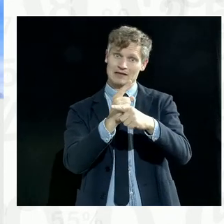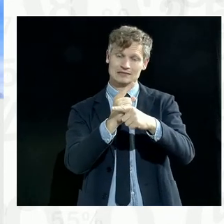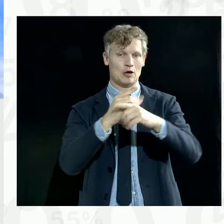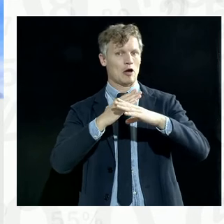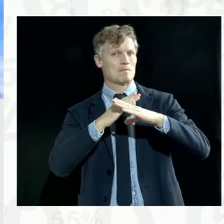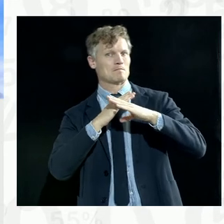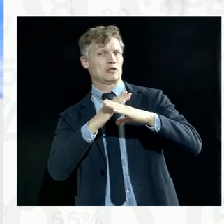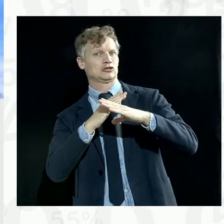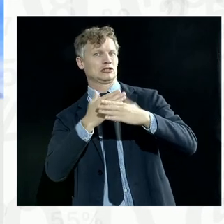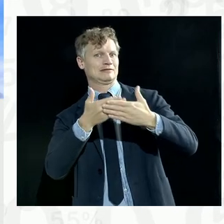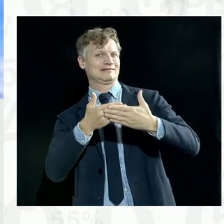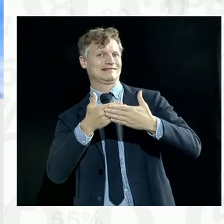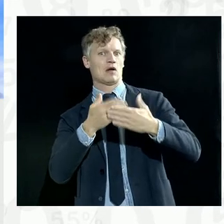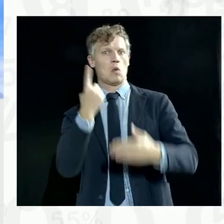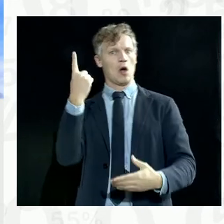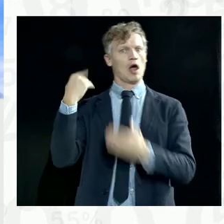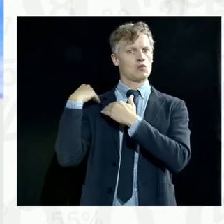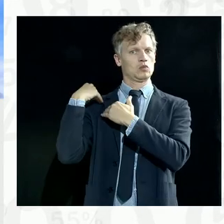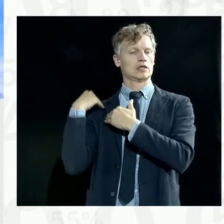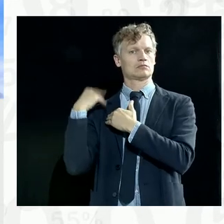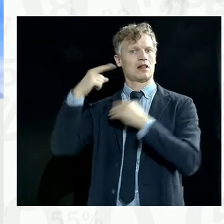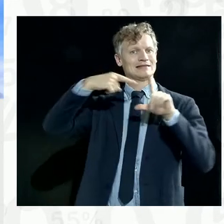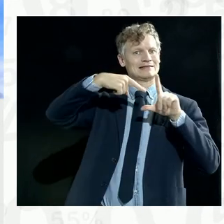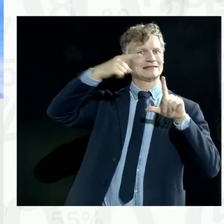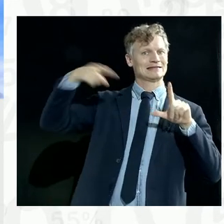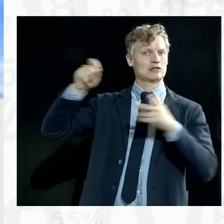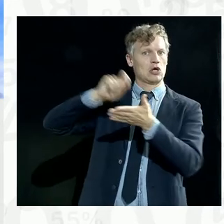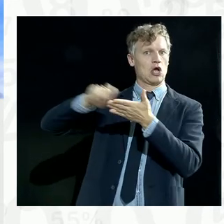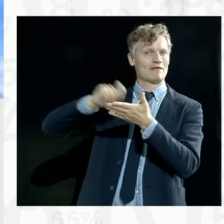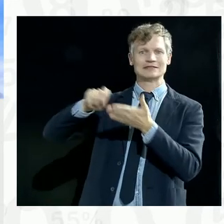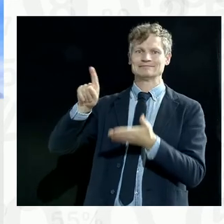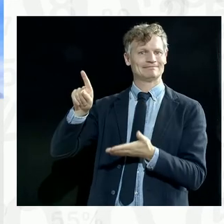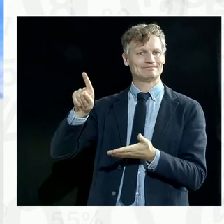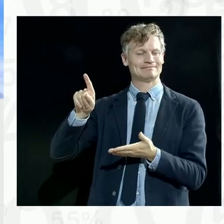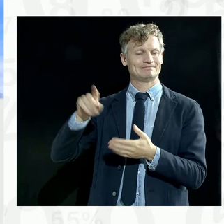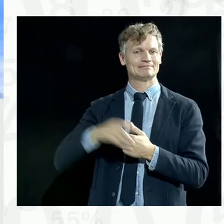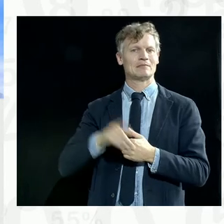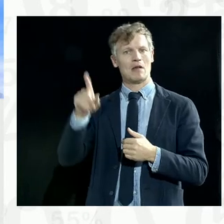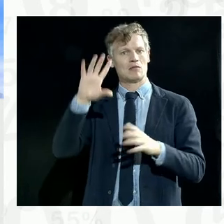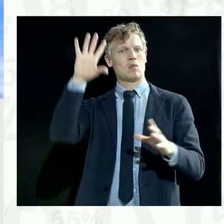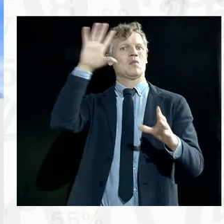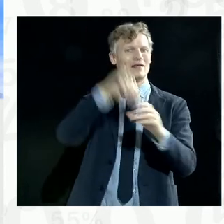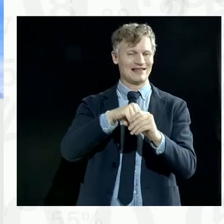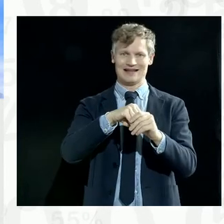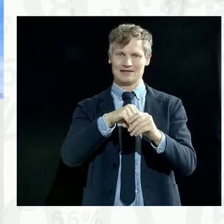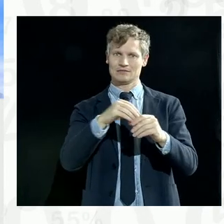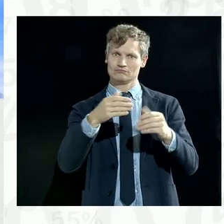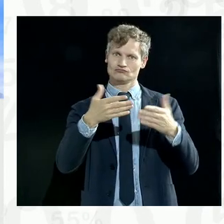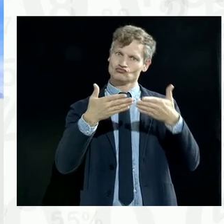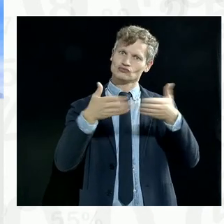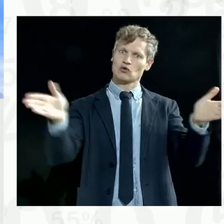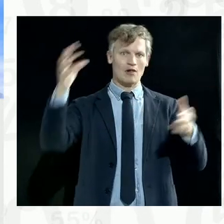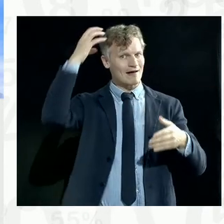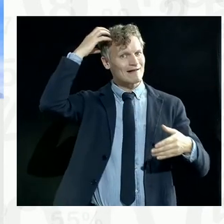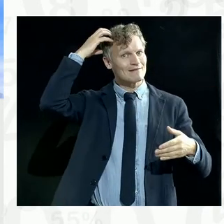statistical office, but it should be a trust within the entire national statistical system, so that all the administrative producers of